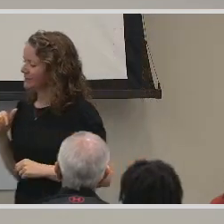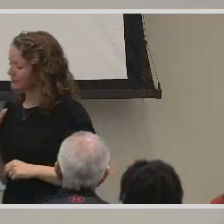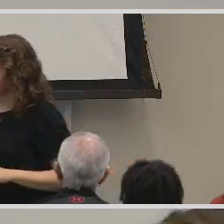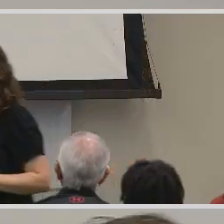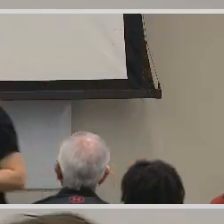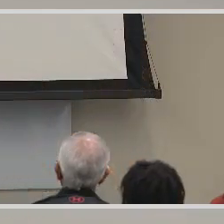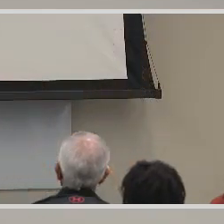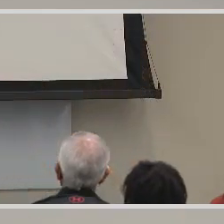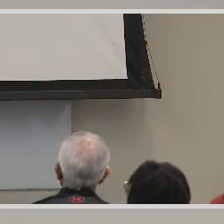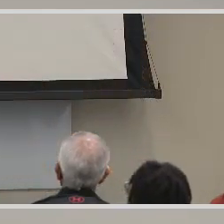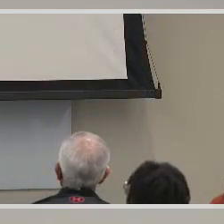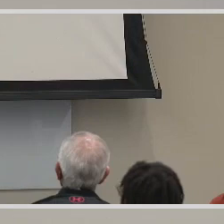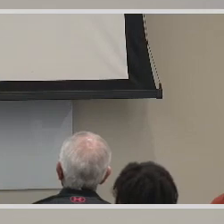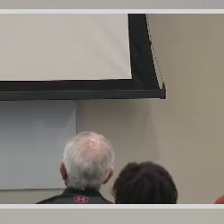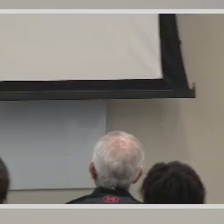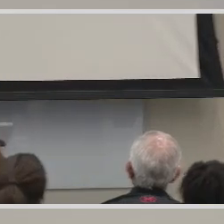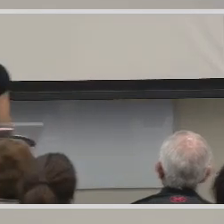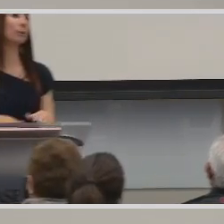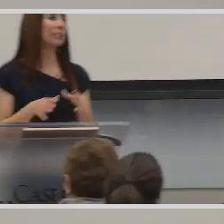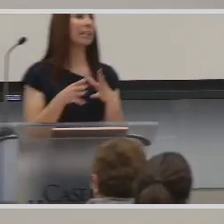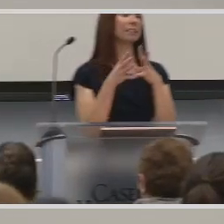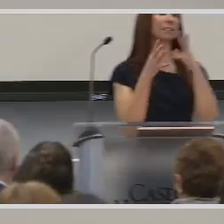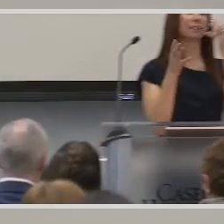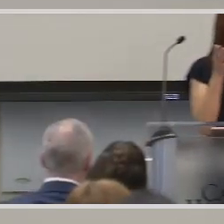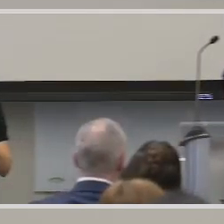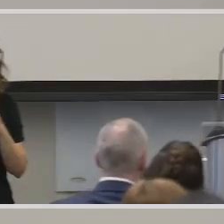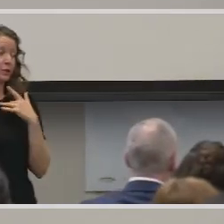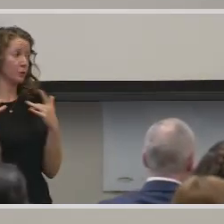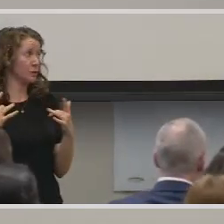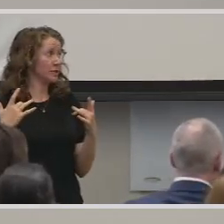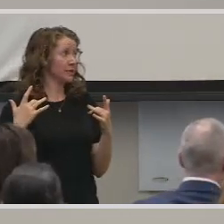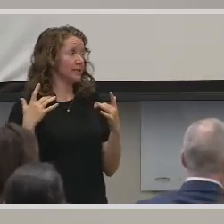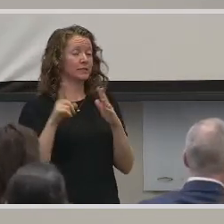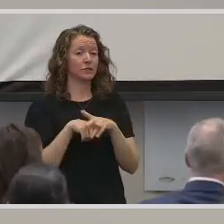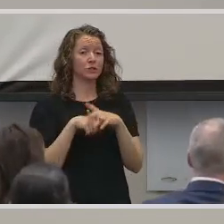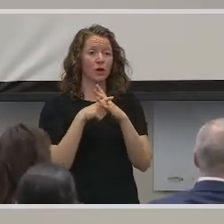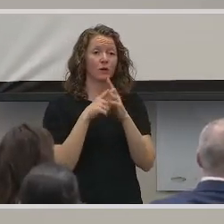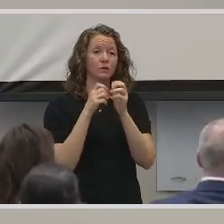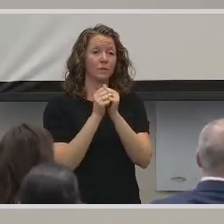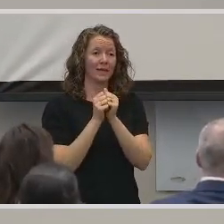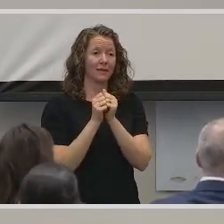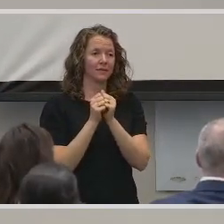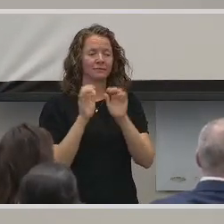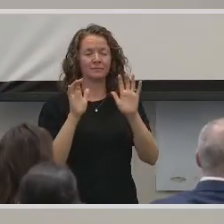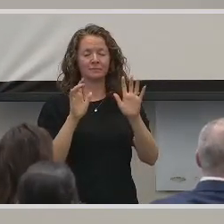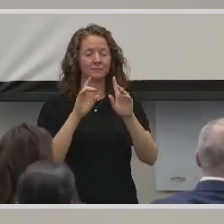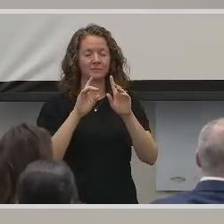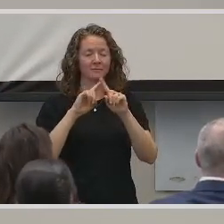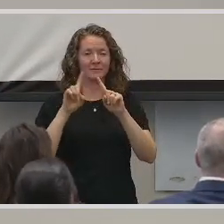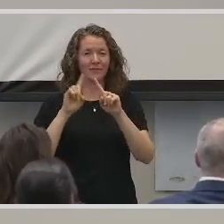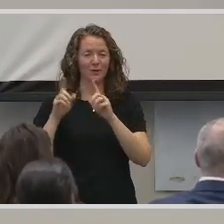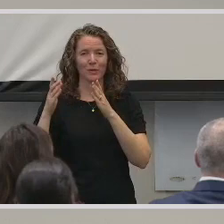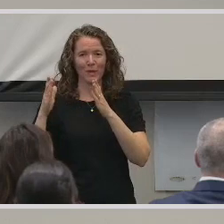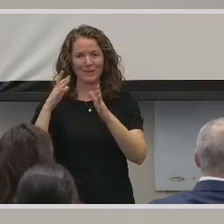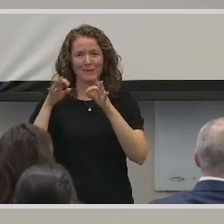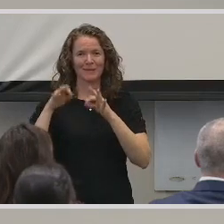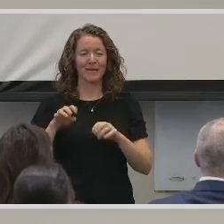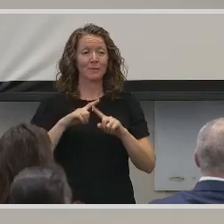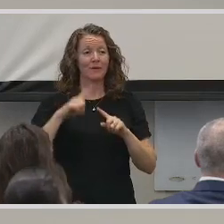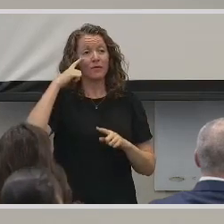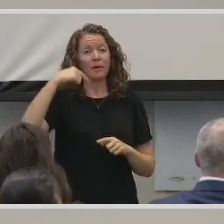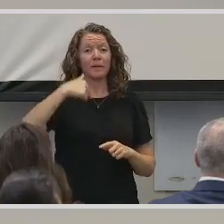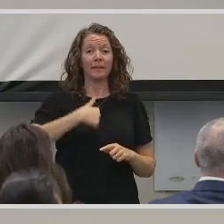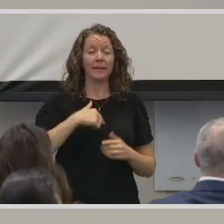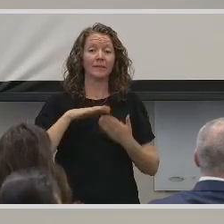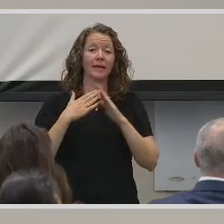Sure. So culturally deaf usually starts, but there's so many different ways you can start. For me, I